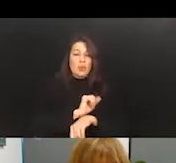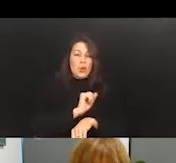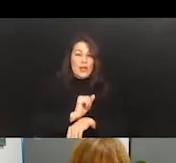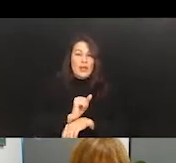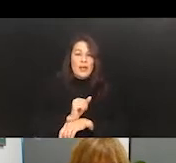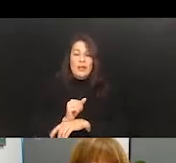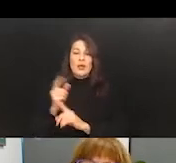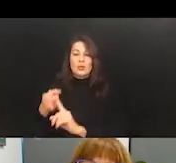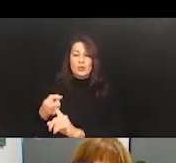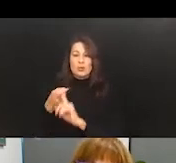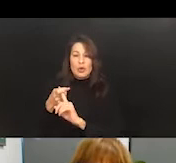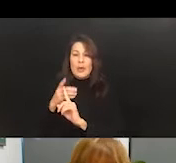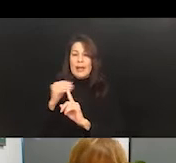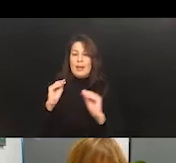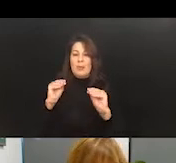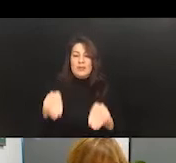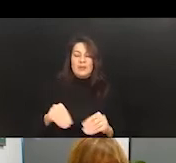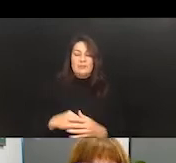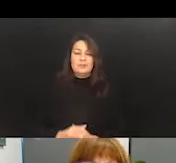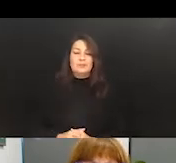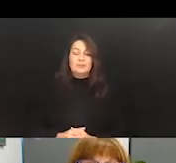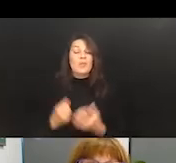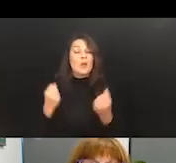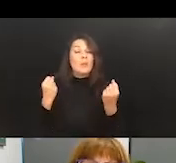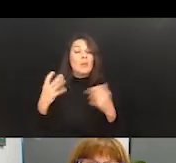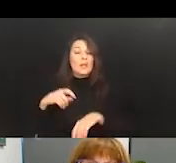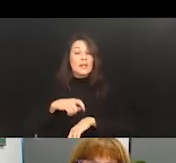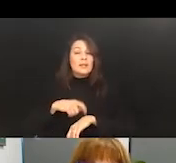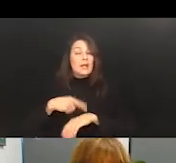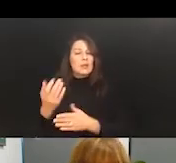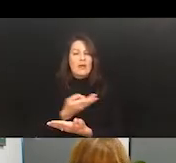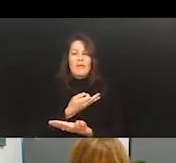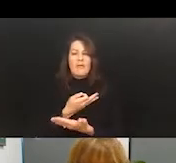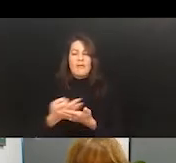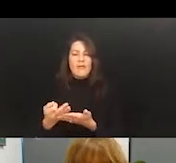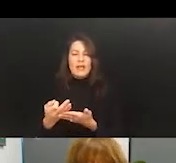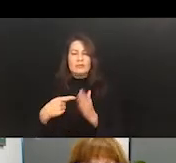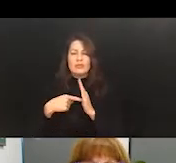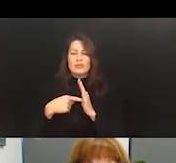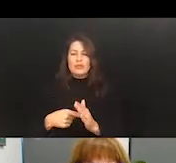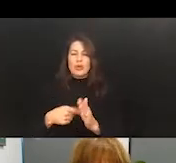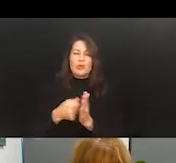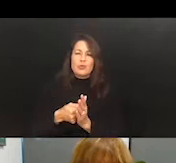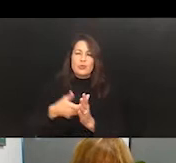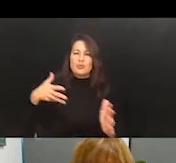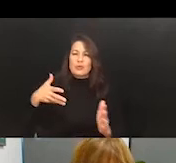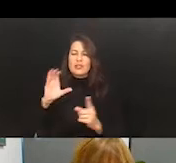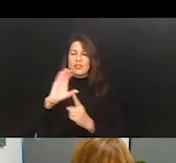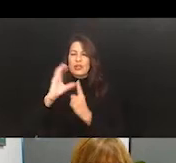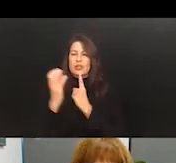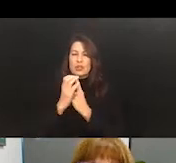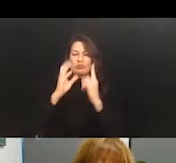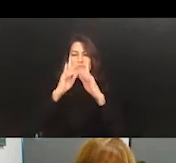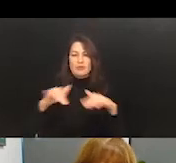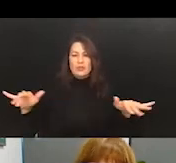placement systems, but all too often fails to reflect the rich cultural diversity and differences of our lives.